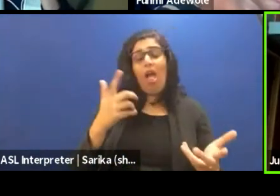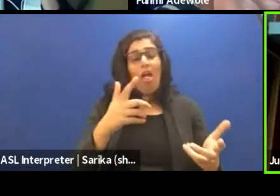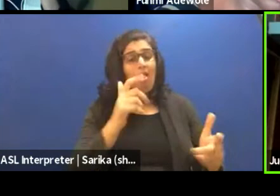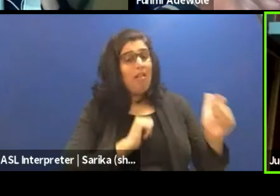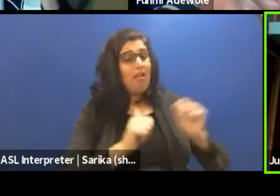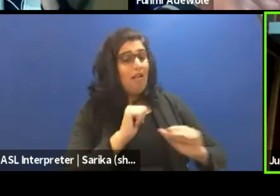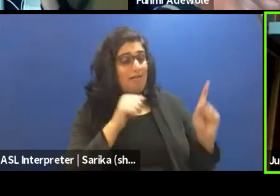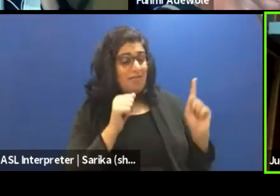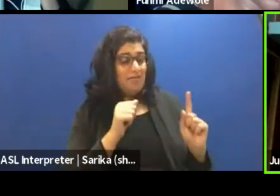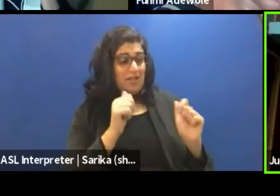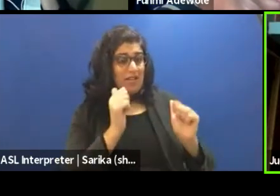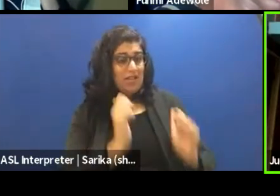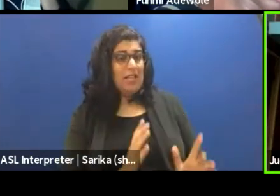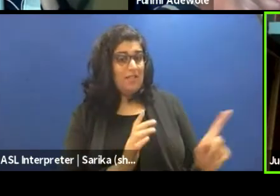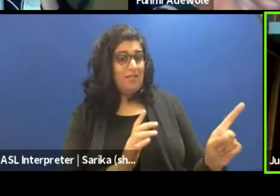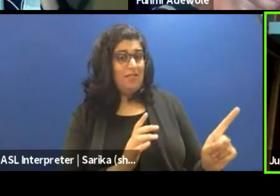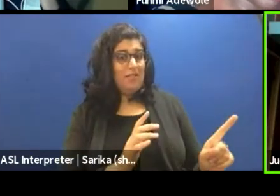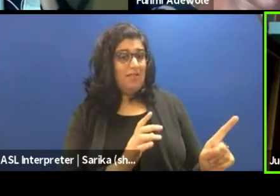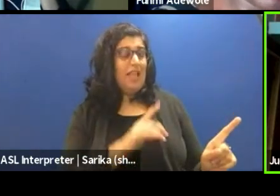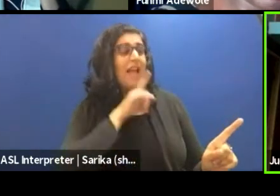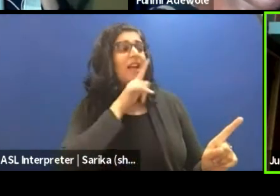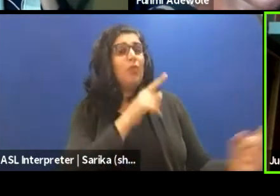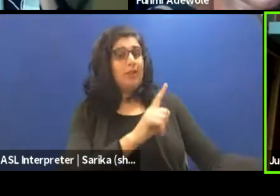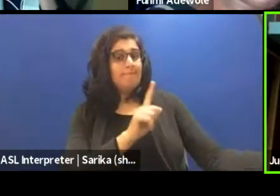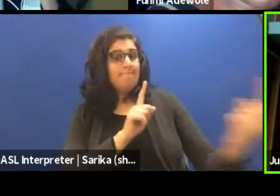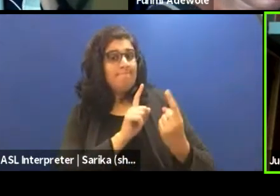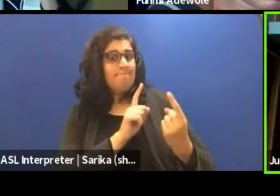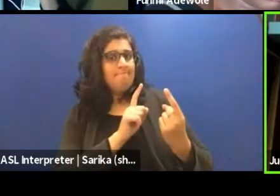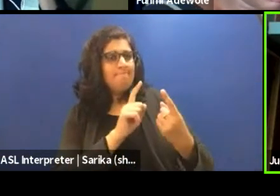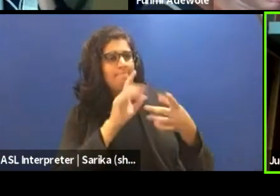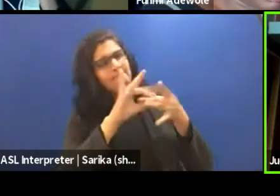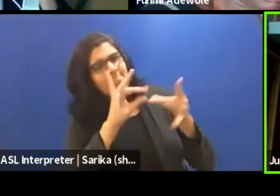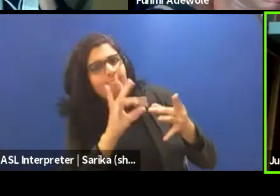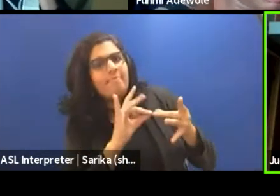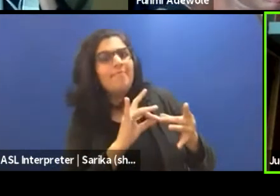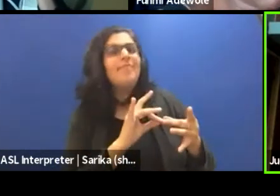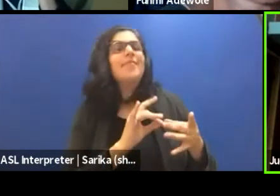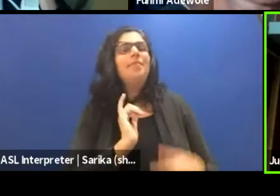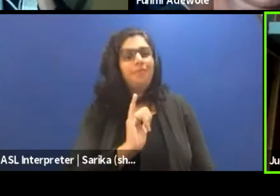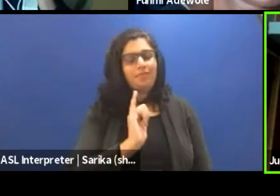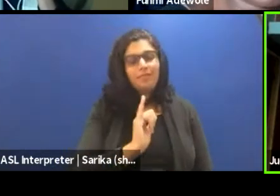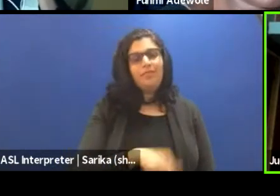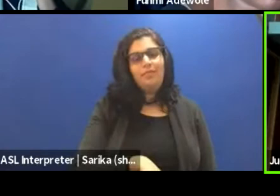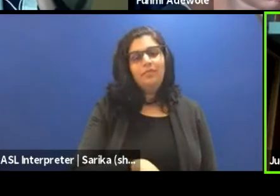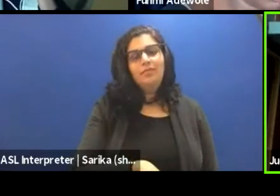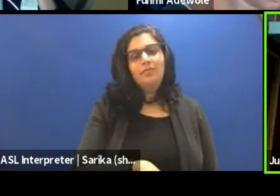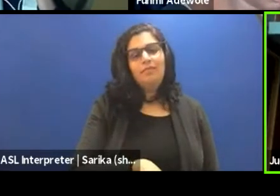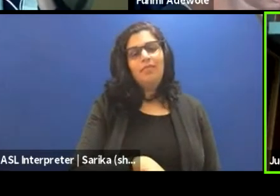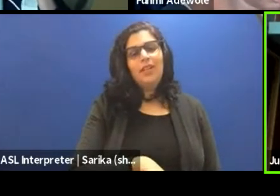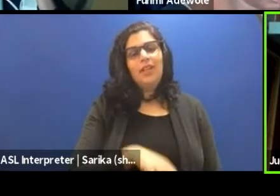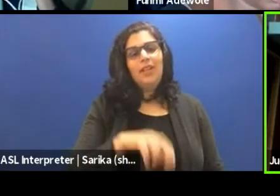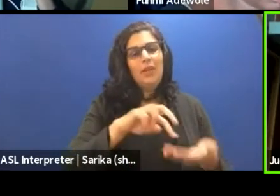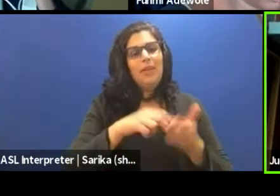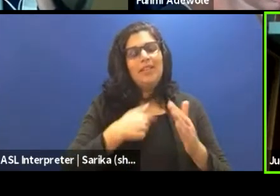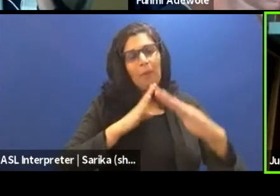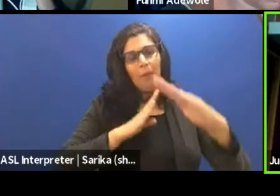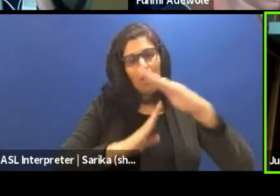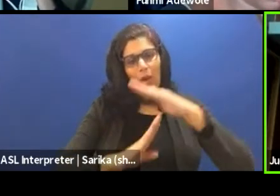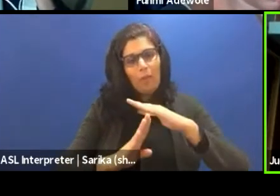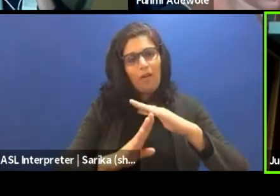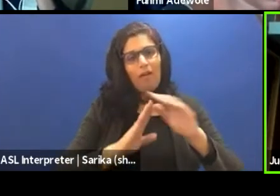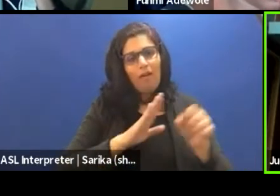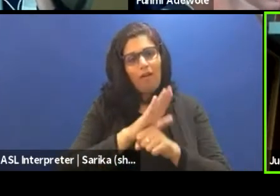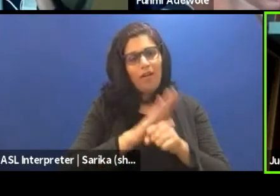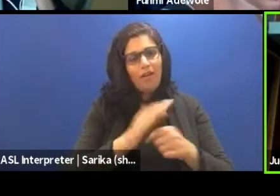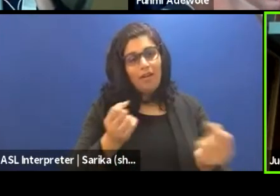was the one who actually spoke to me about, you get what I mean? That means I am humble enough to understand